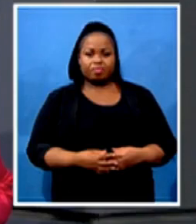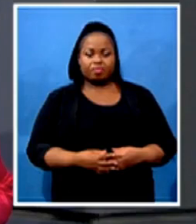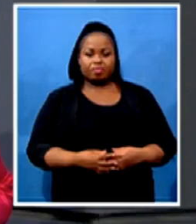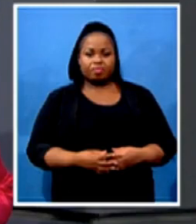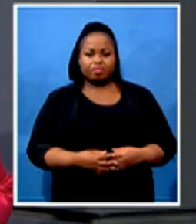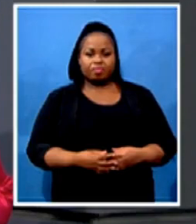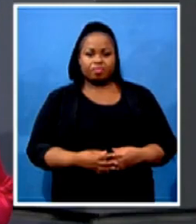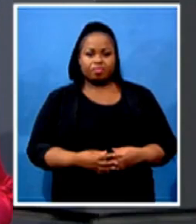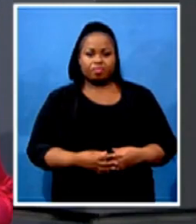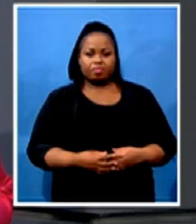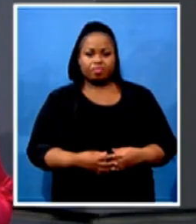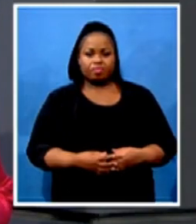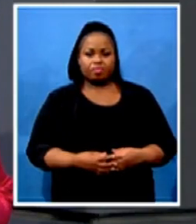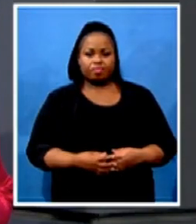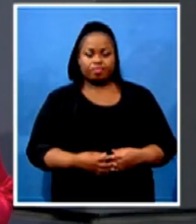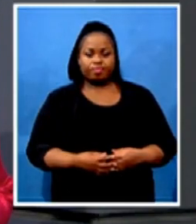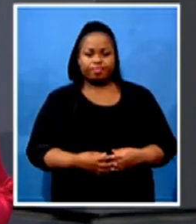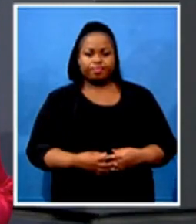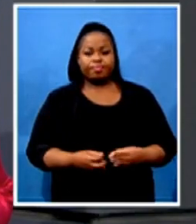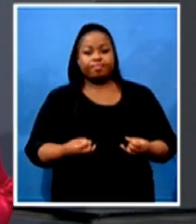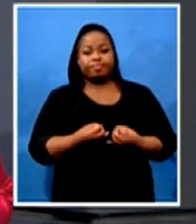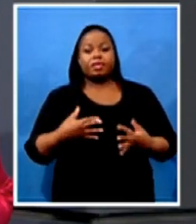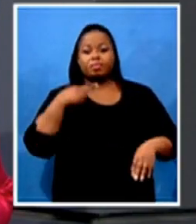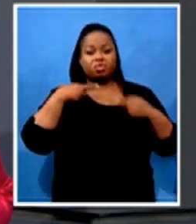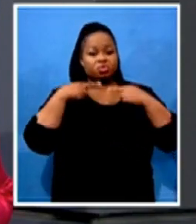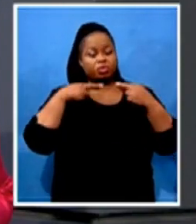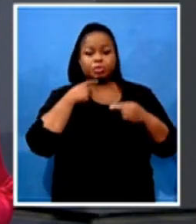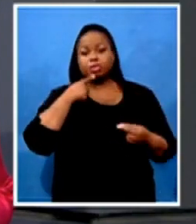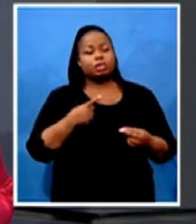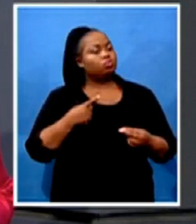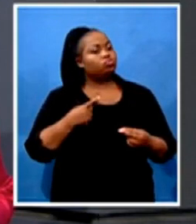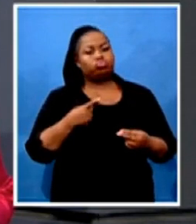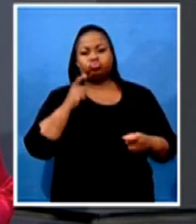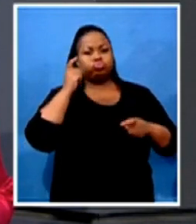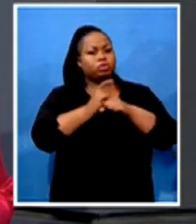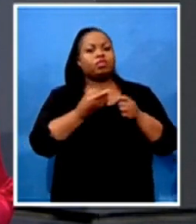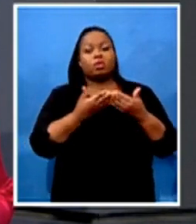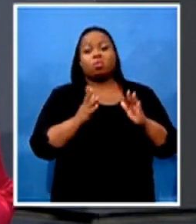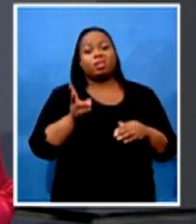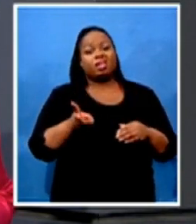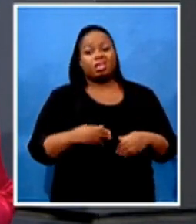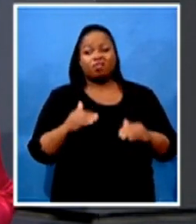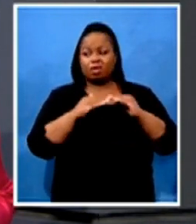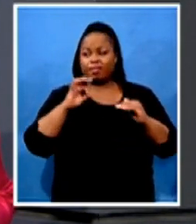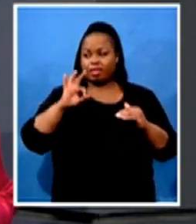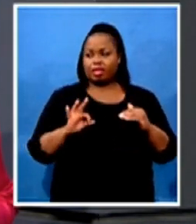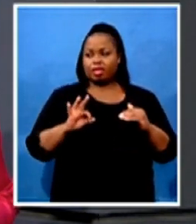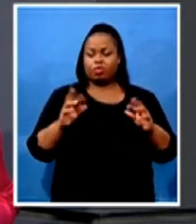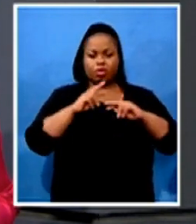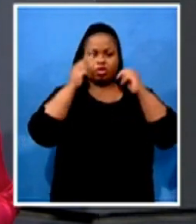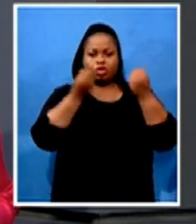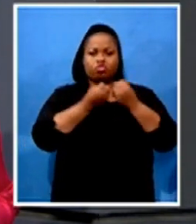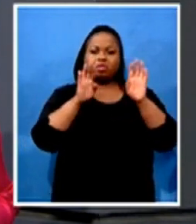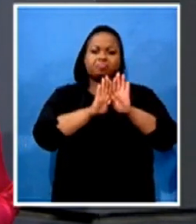Many restaurants say they will find it difficult to reopen under Level 3 of the national lockdown due to additional costs.